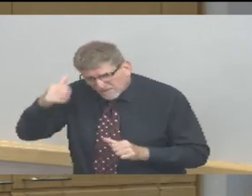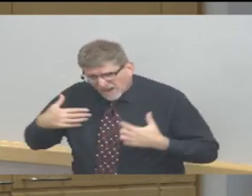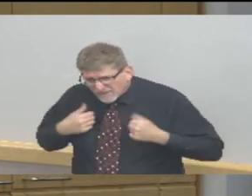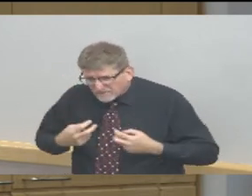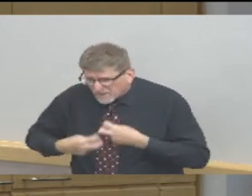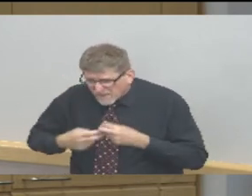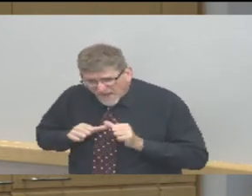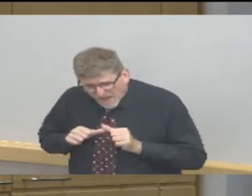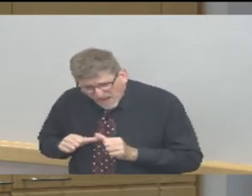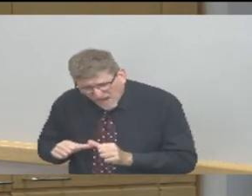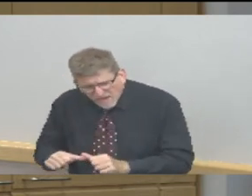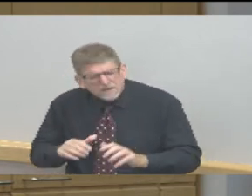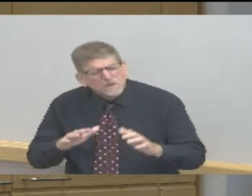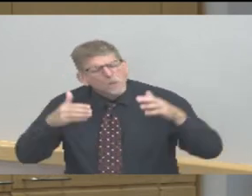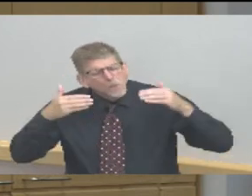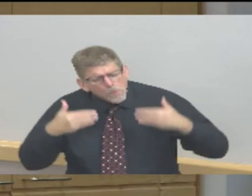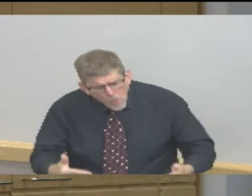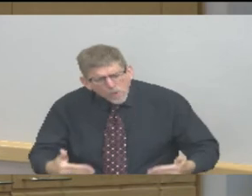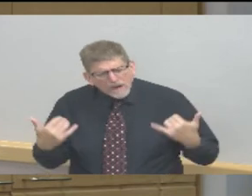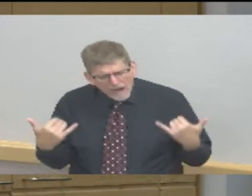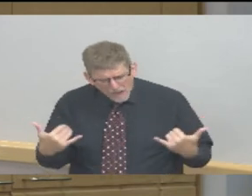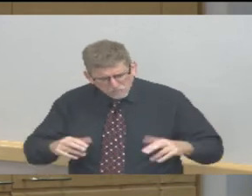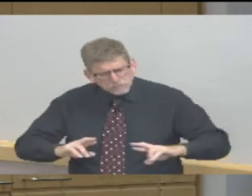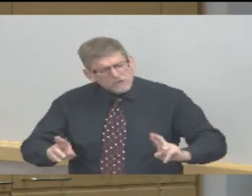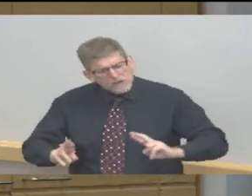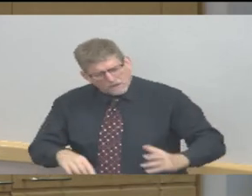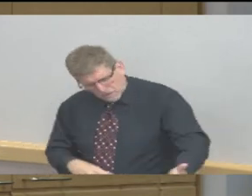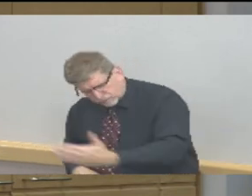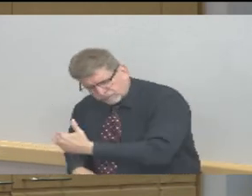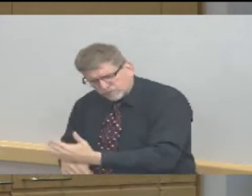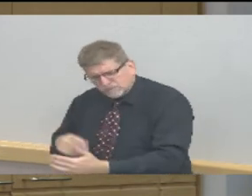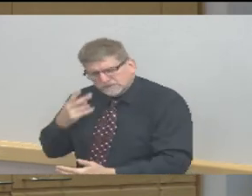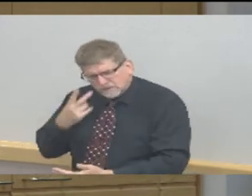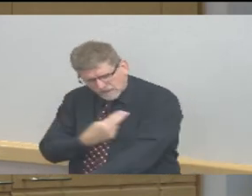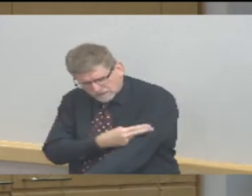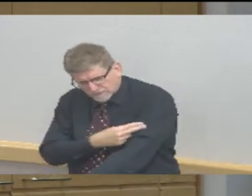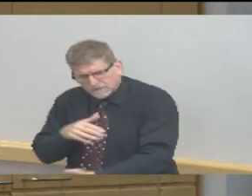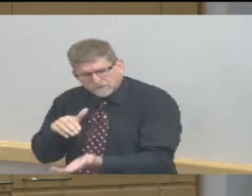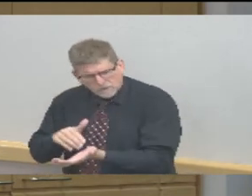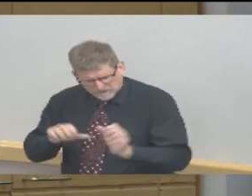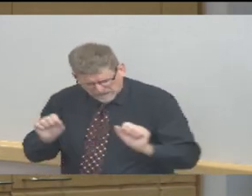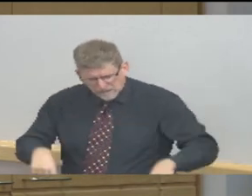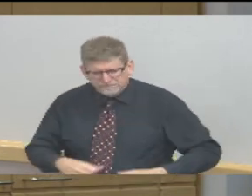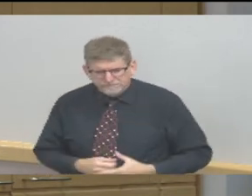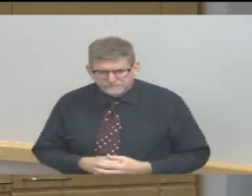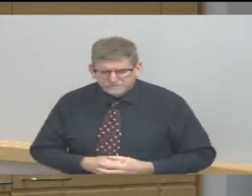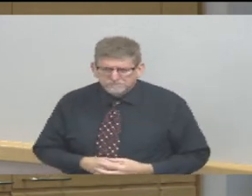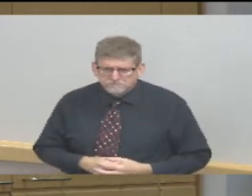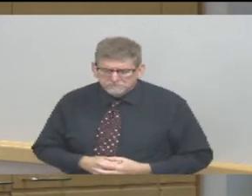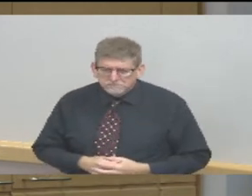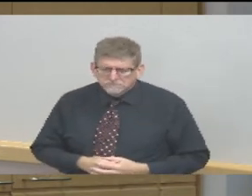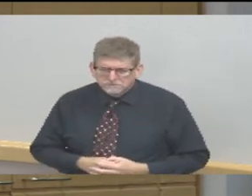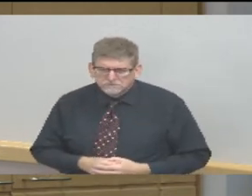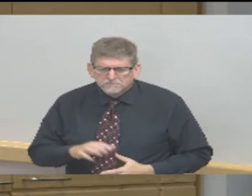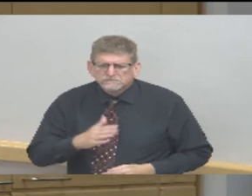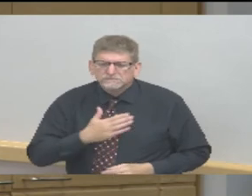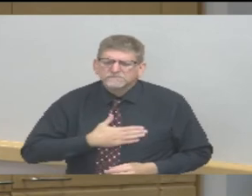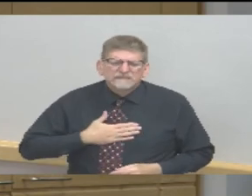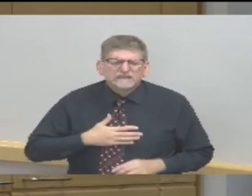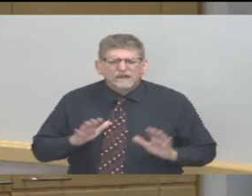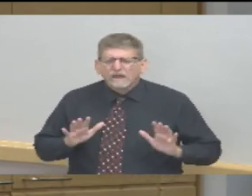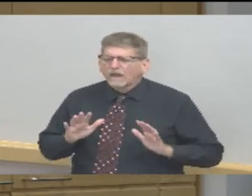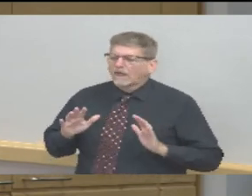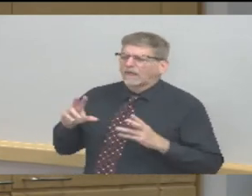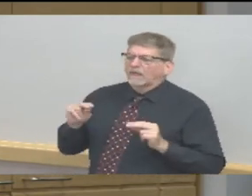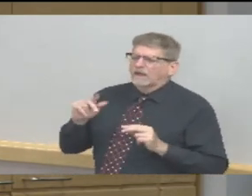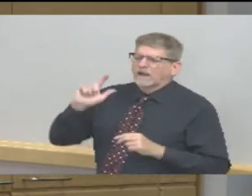come to the emergency room if that is a necessary component of what you need to do or go to the urgent care so please do not delay care so